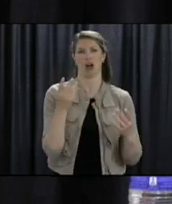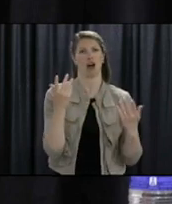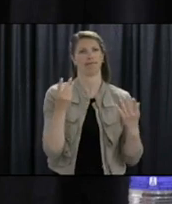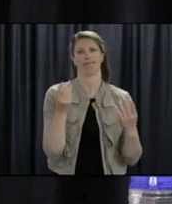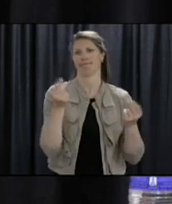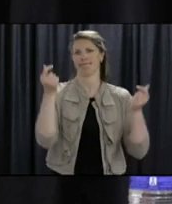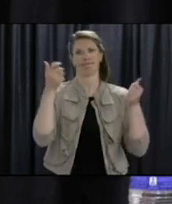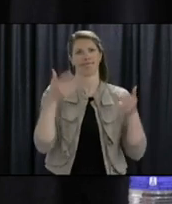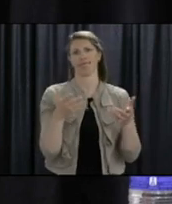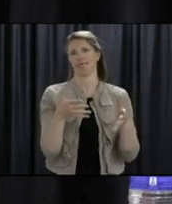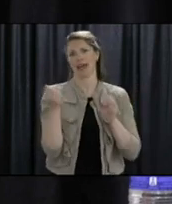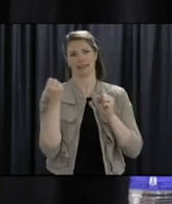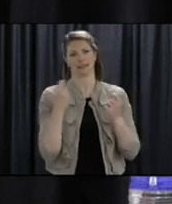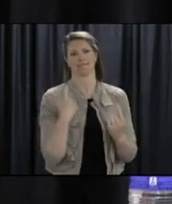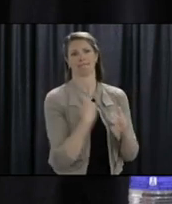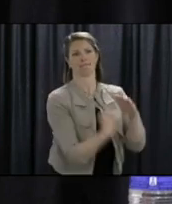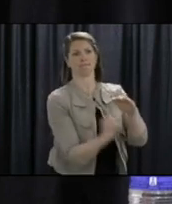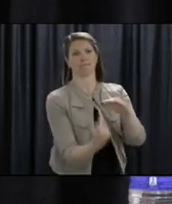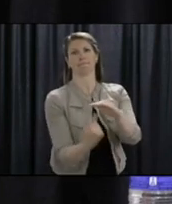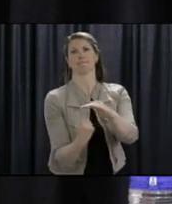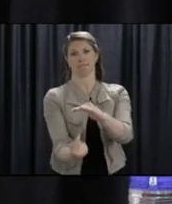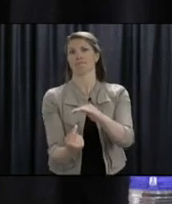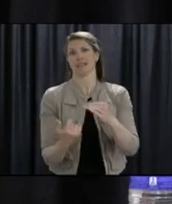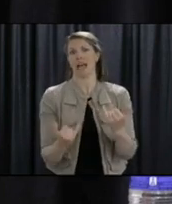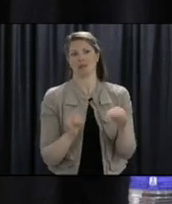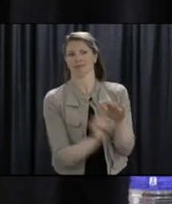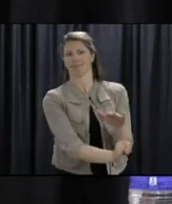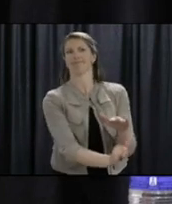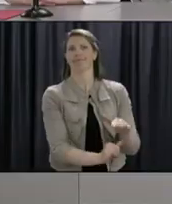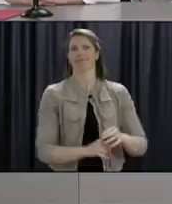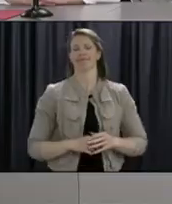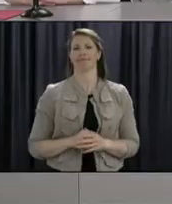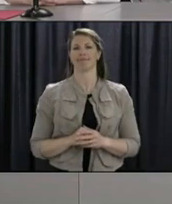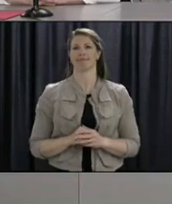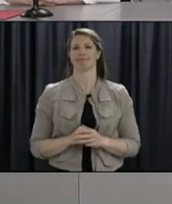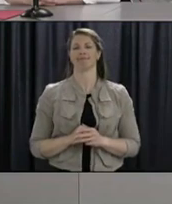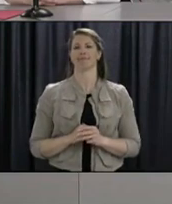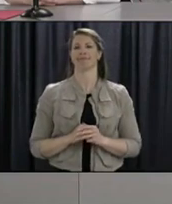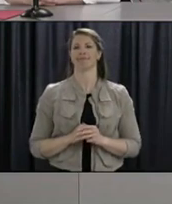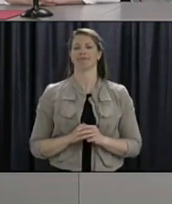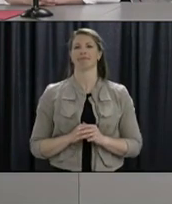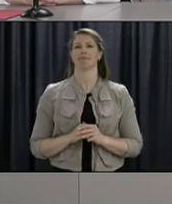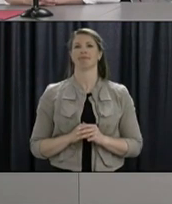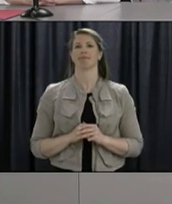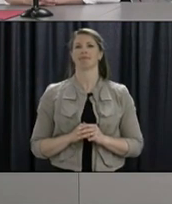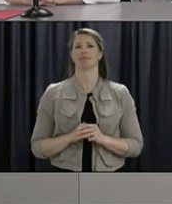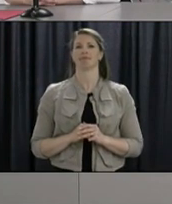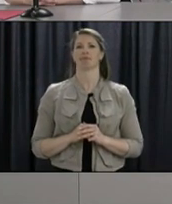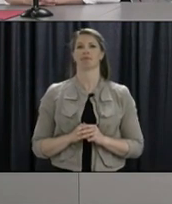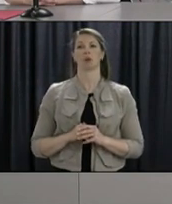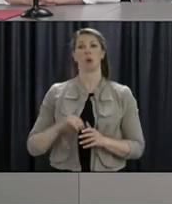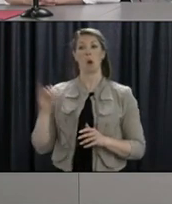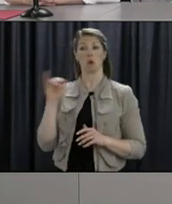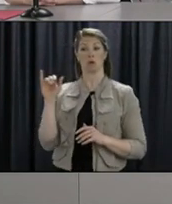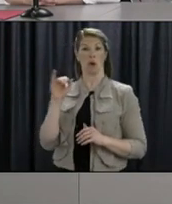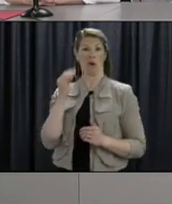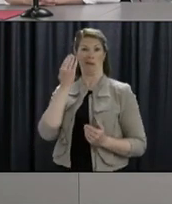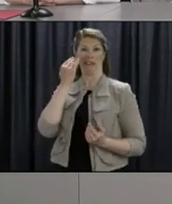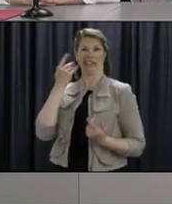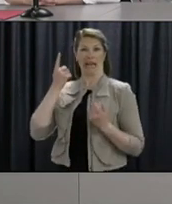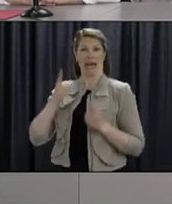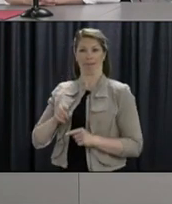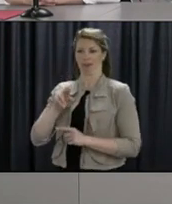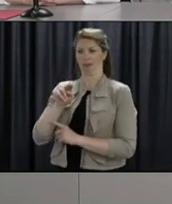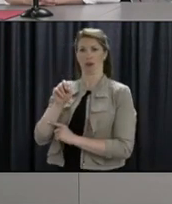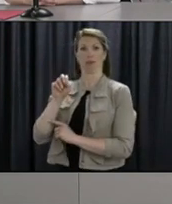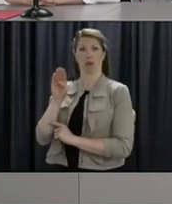are quarantining as we speak. Perfect. Thank you. And seeing what is happening right now in New Brunswick with the new